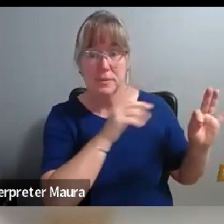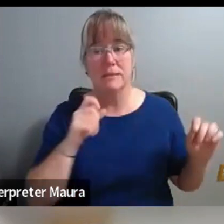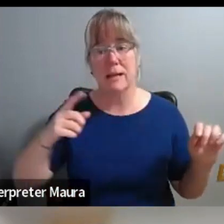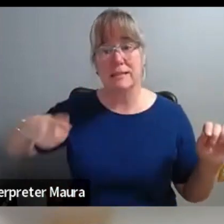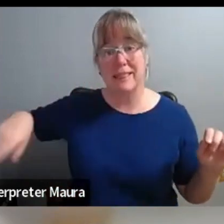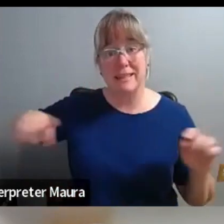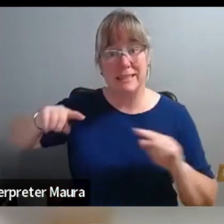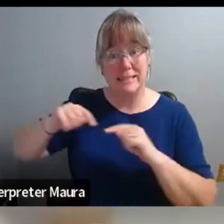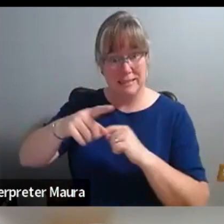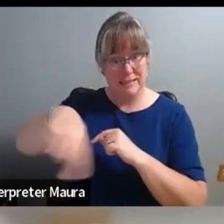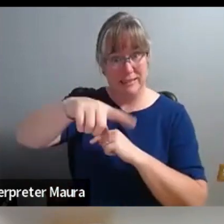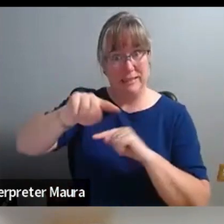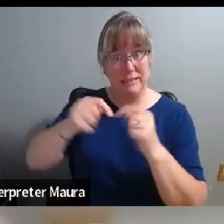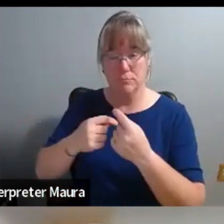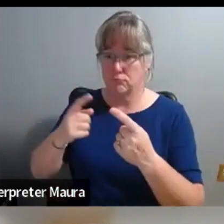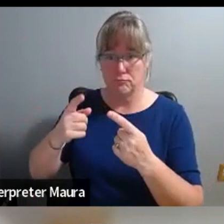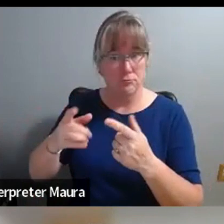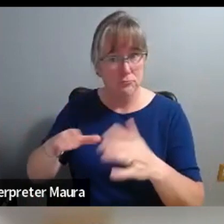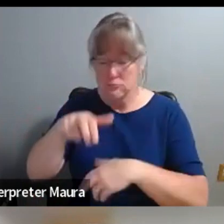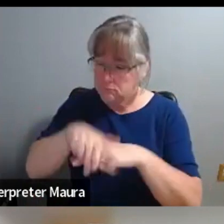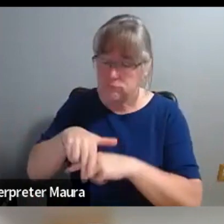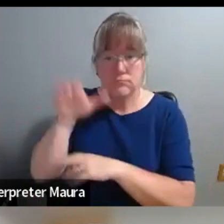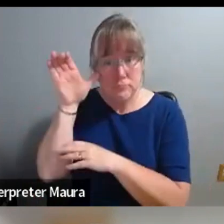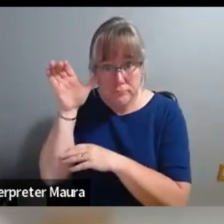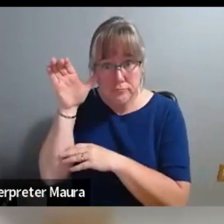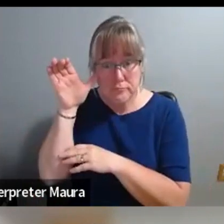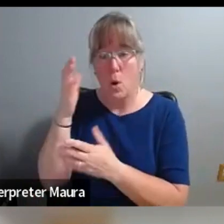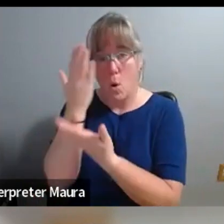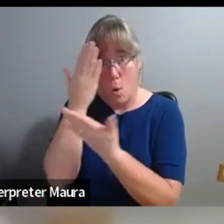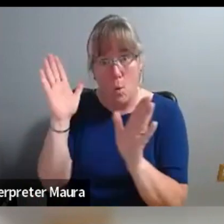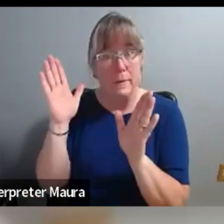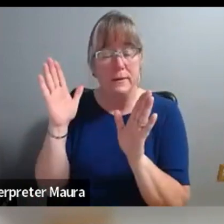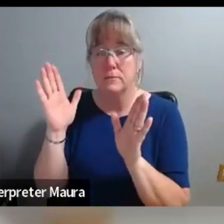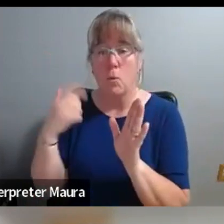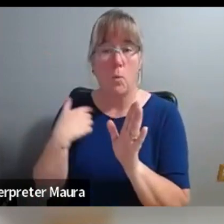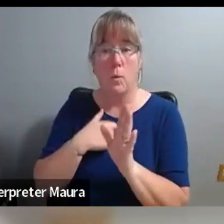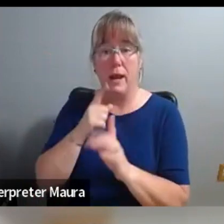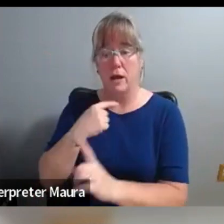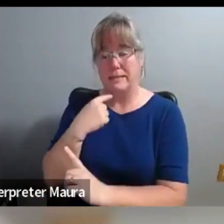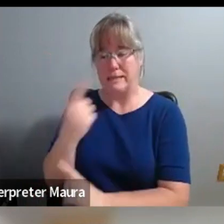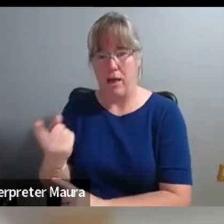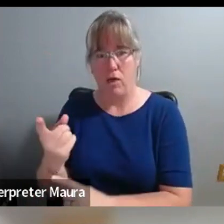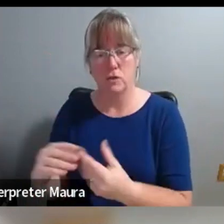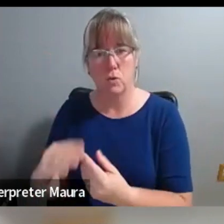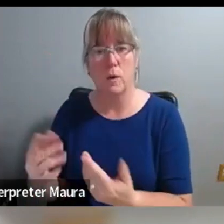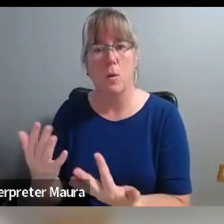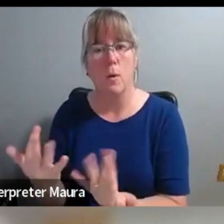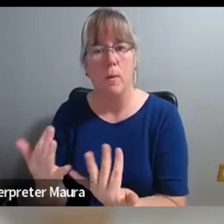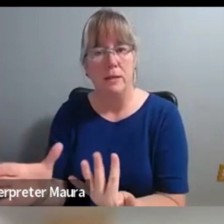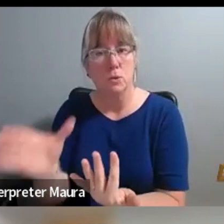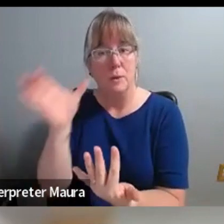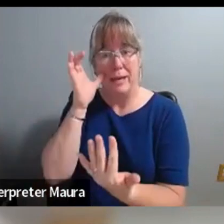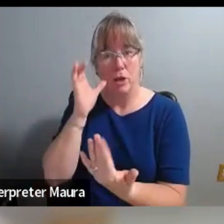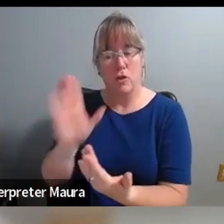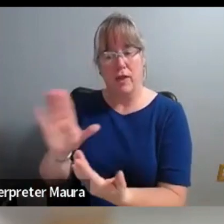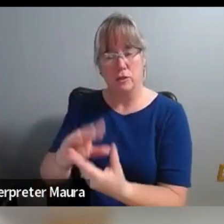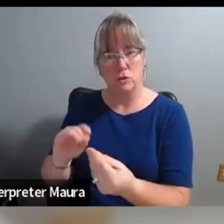on board to say, yeah, let's listen. Let's listen authentically. Let's not put a story onto this. Let's hear it and respond